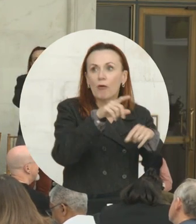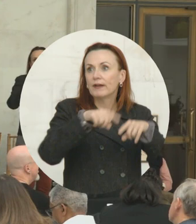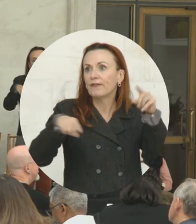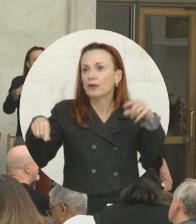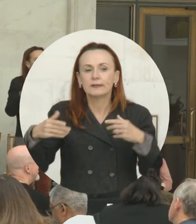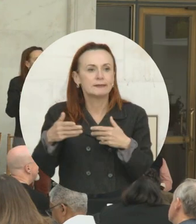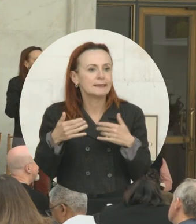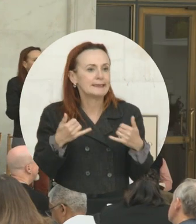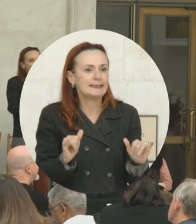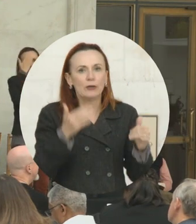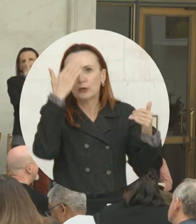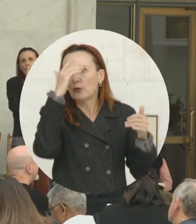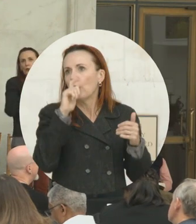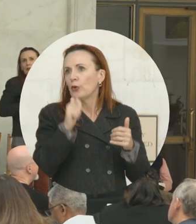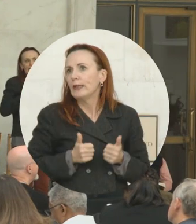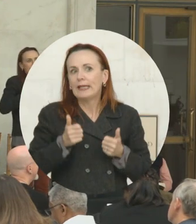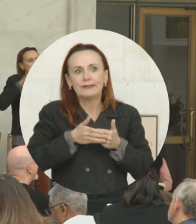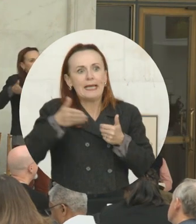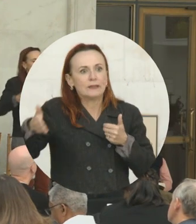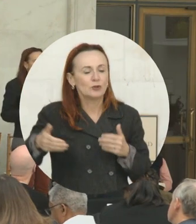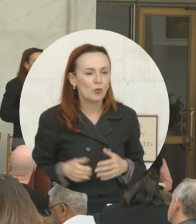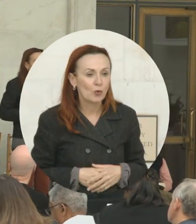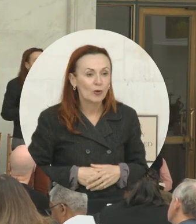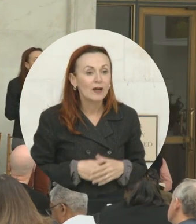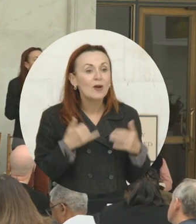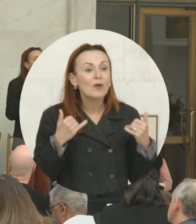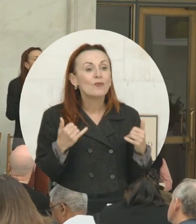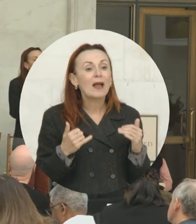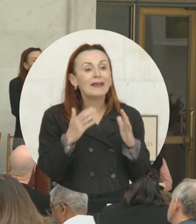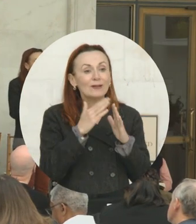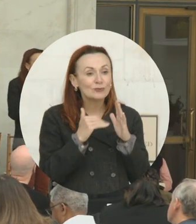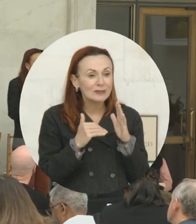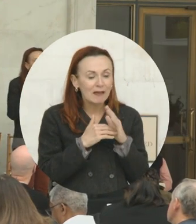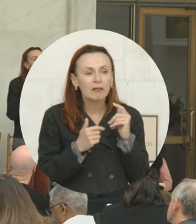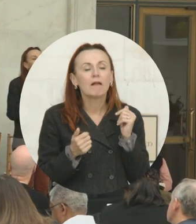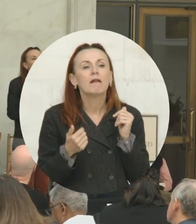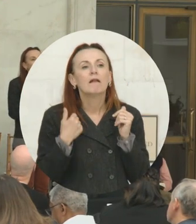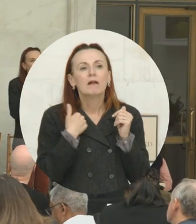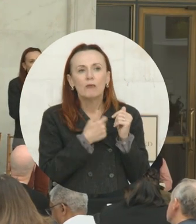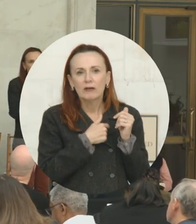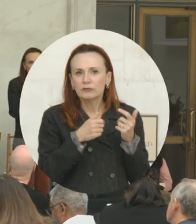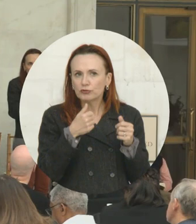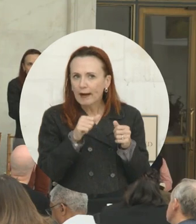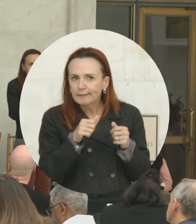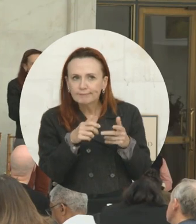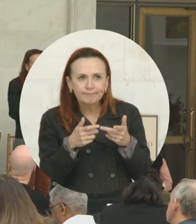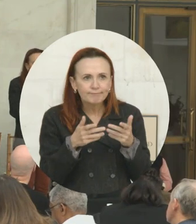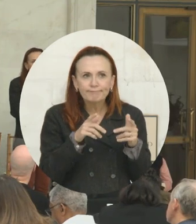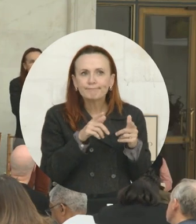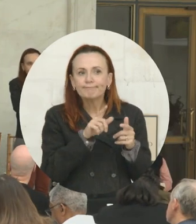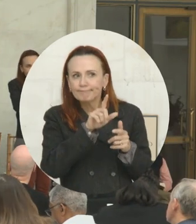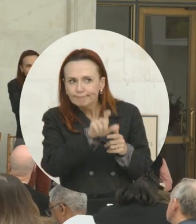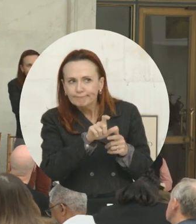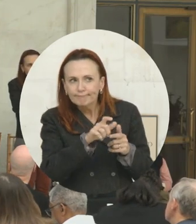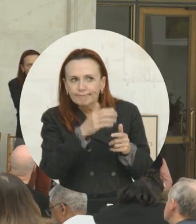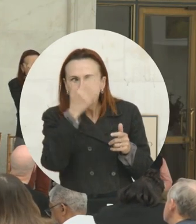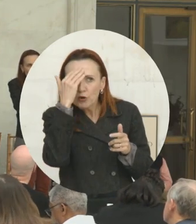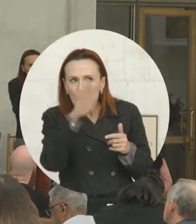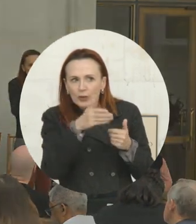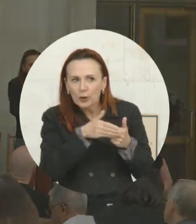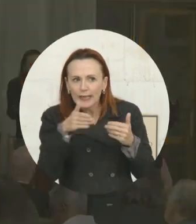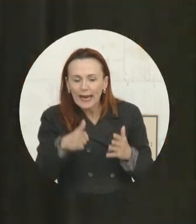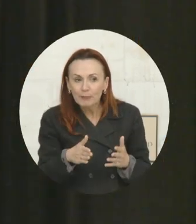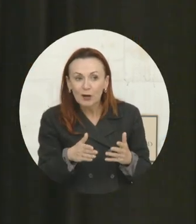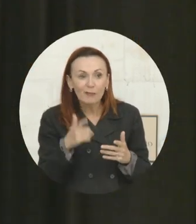to us. So right now, for example, in New Zealand, we have programs we're doing to get you to know your neighbor. Very simple idea because they're the zero responders.